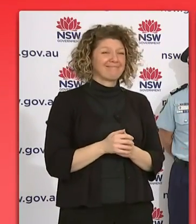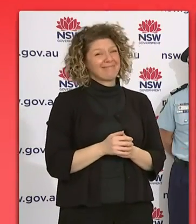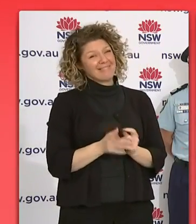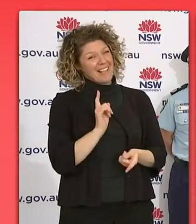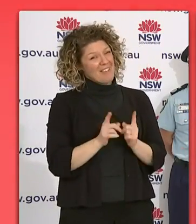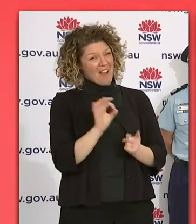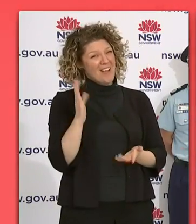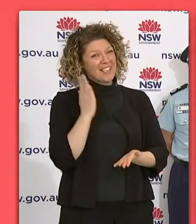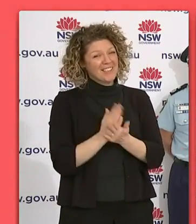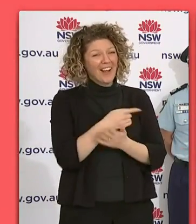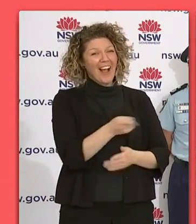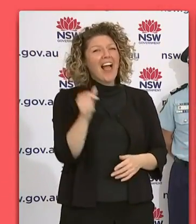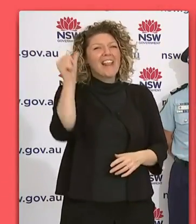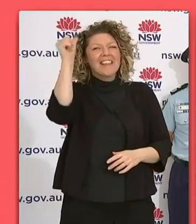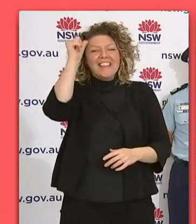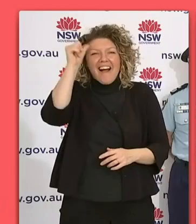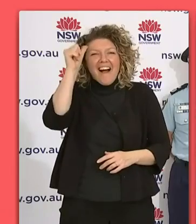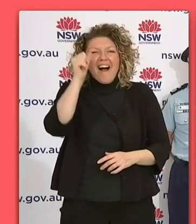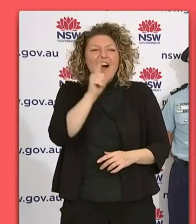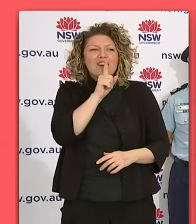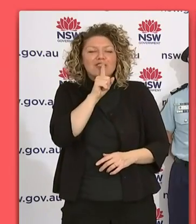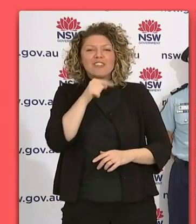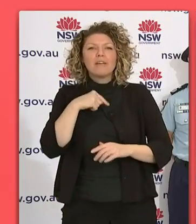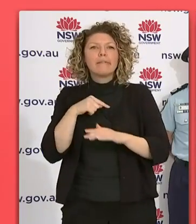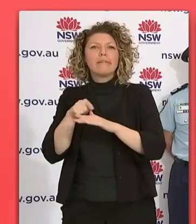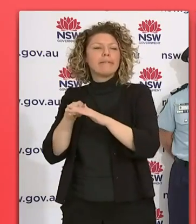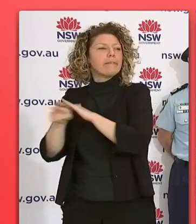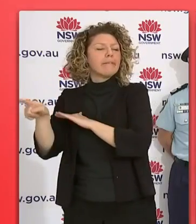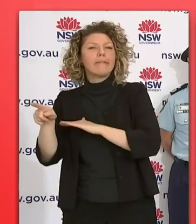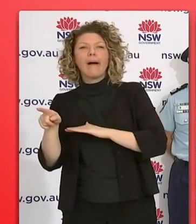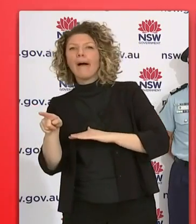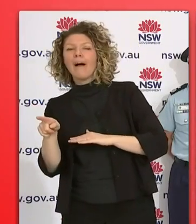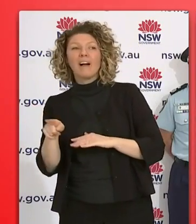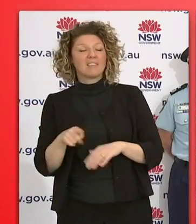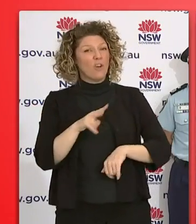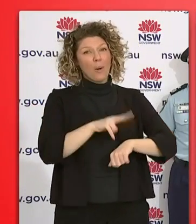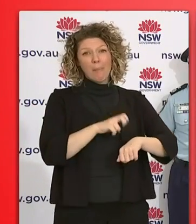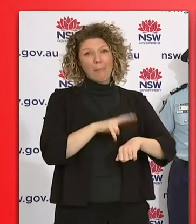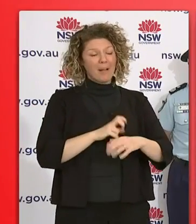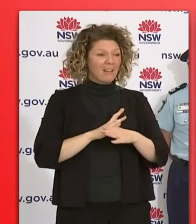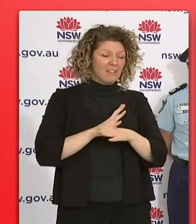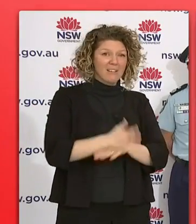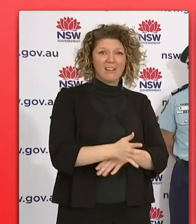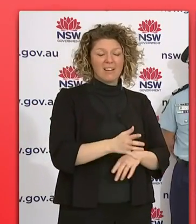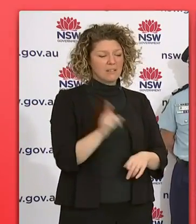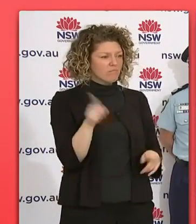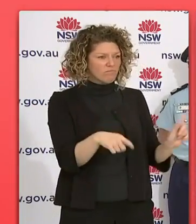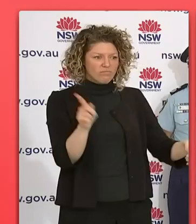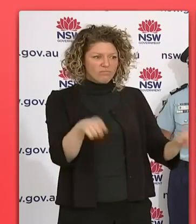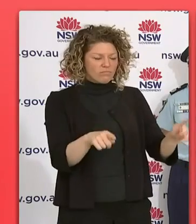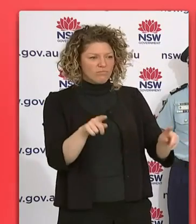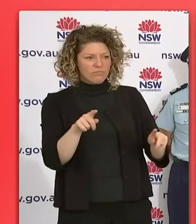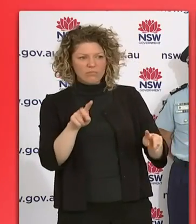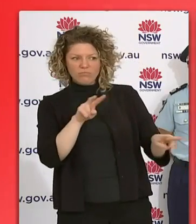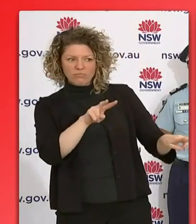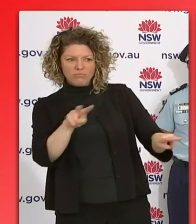Most of the time, people are knowingly, can I make this very clear? Police are doing an incredible job, uh, in terms of compliance, but